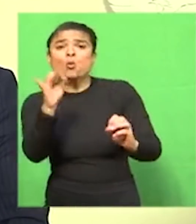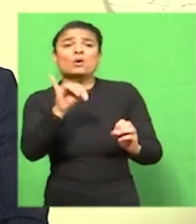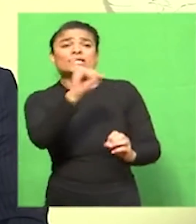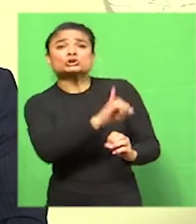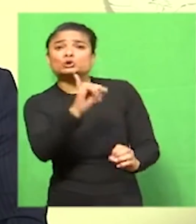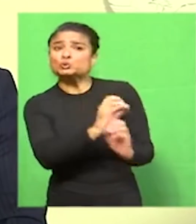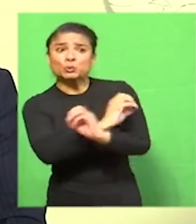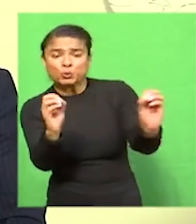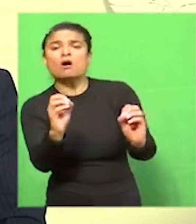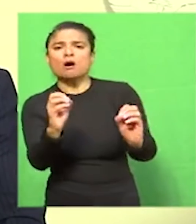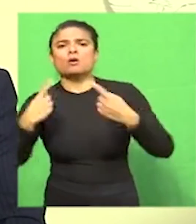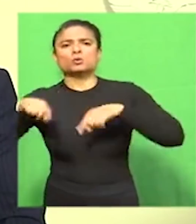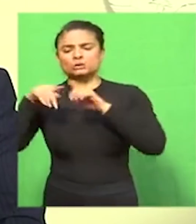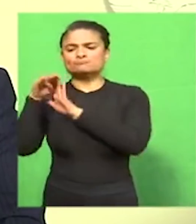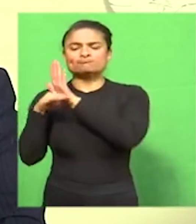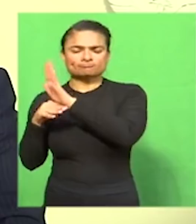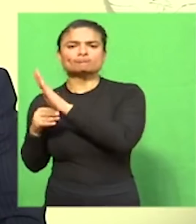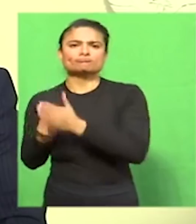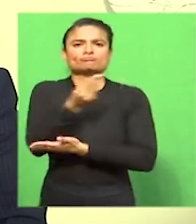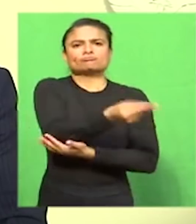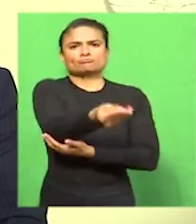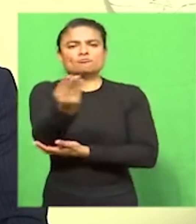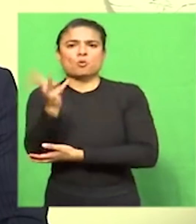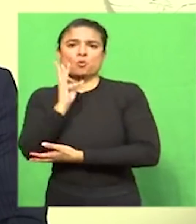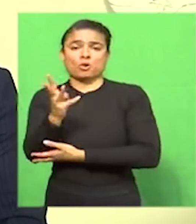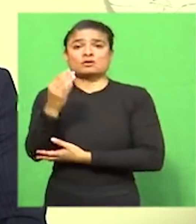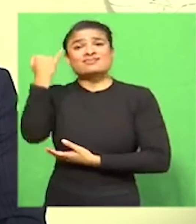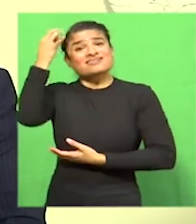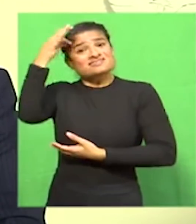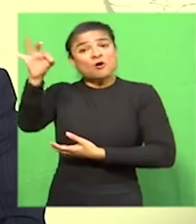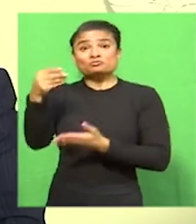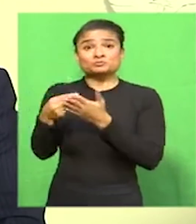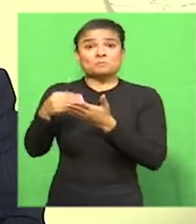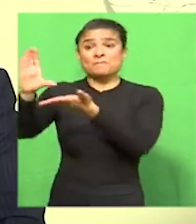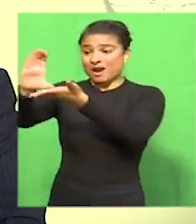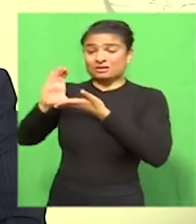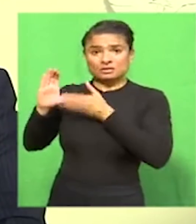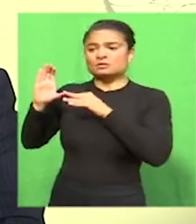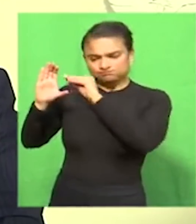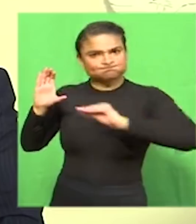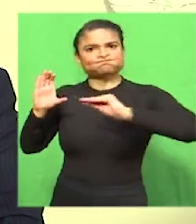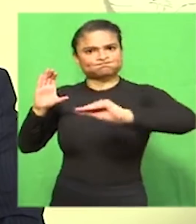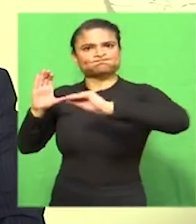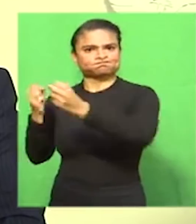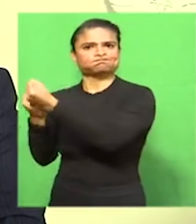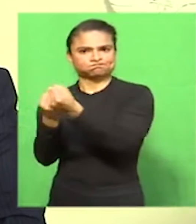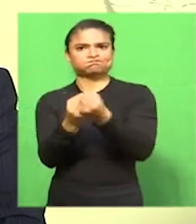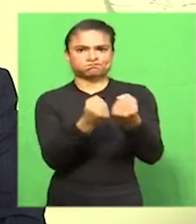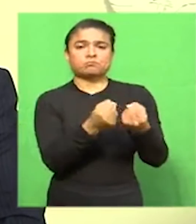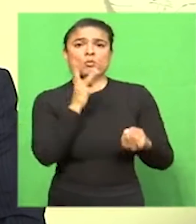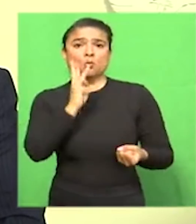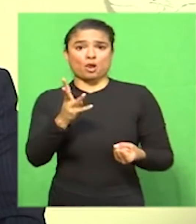set aside dedicated funds for this purpose and we will soon announce a mechanism for these